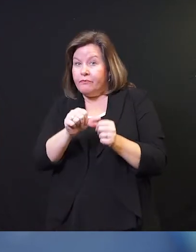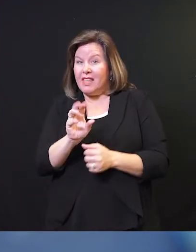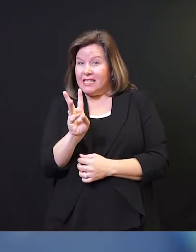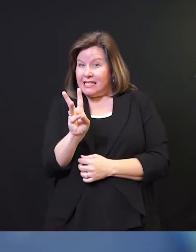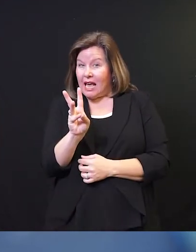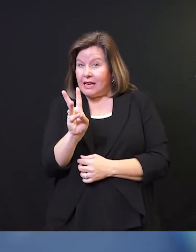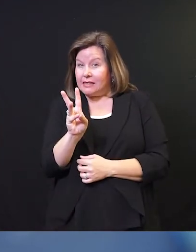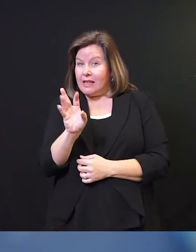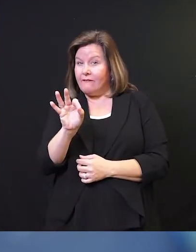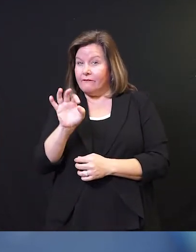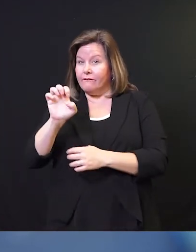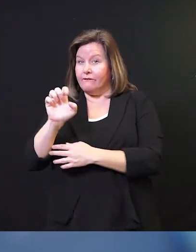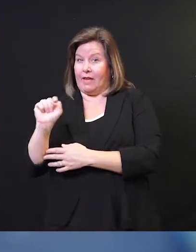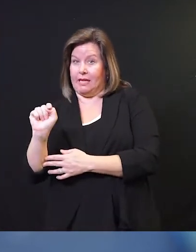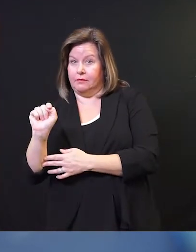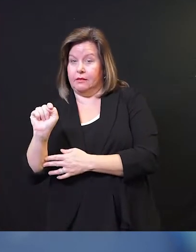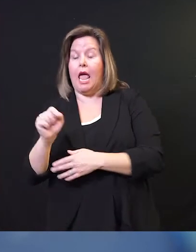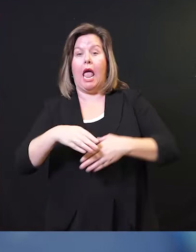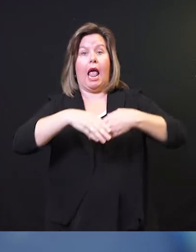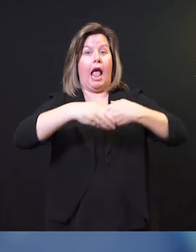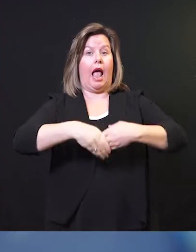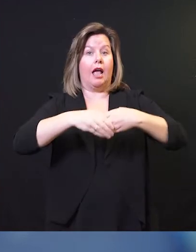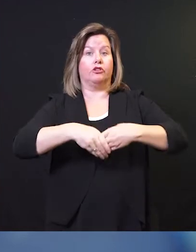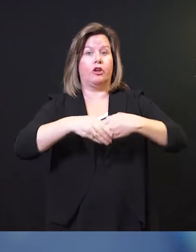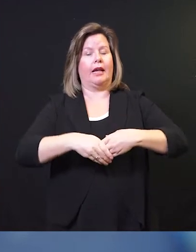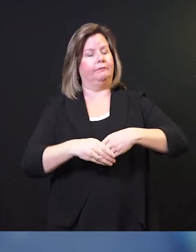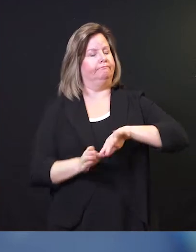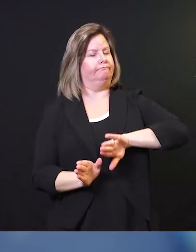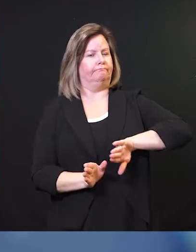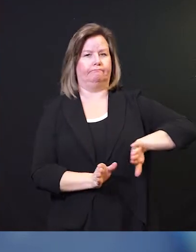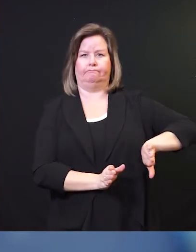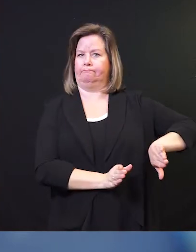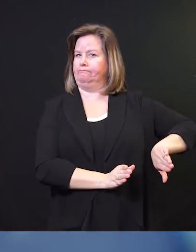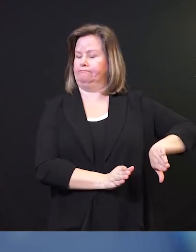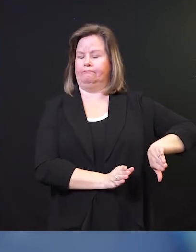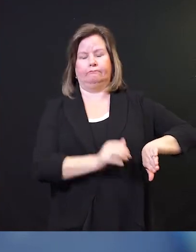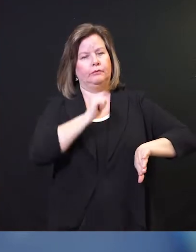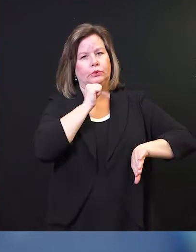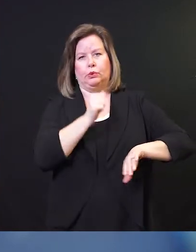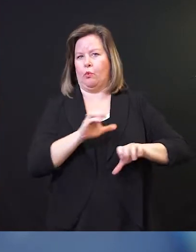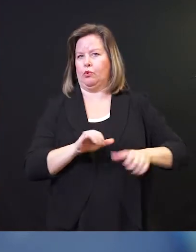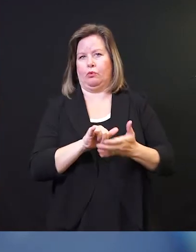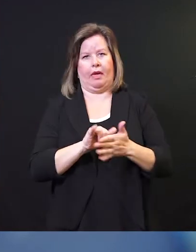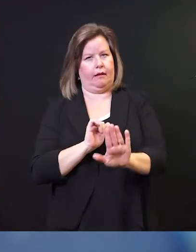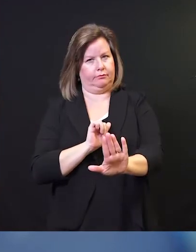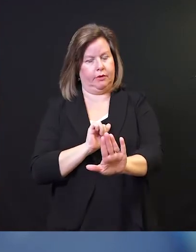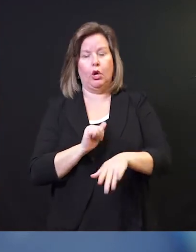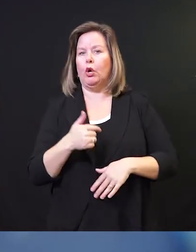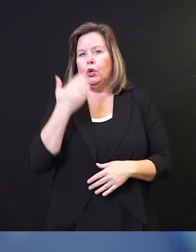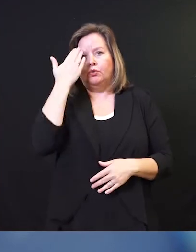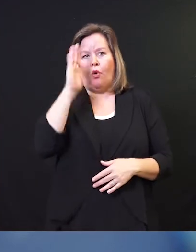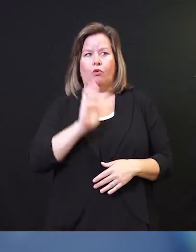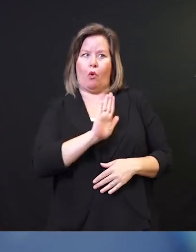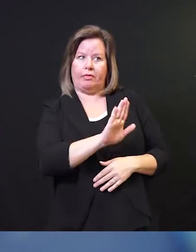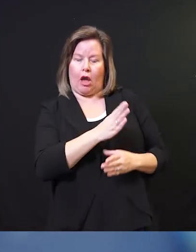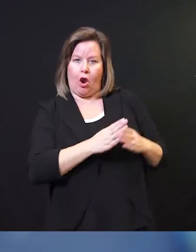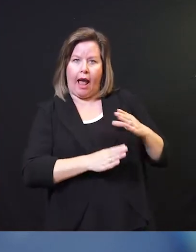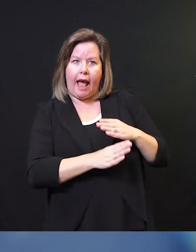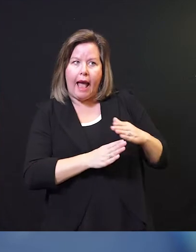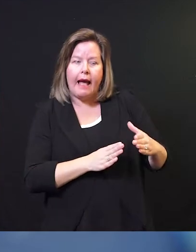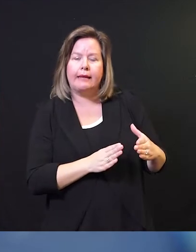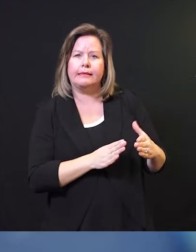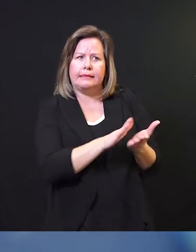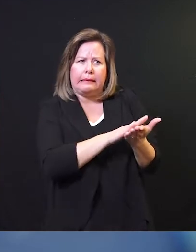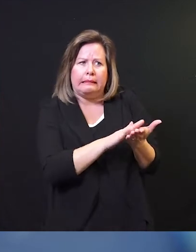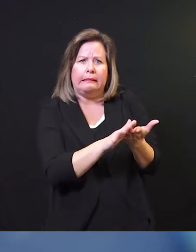And let's put the handshaking aside for a while. We have no idea, you have no idea where someone's hands have been before they